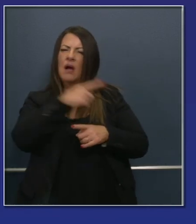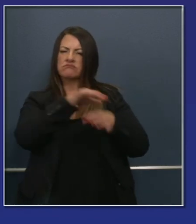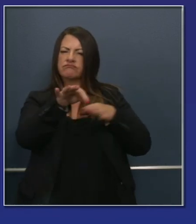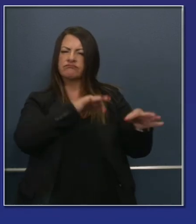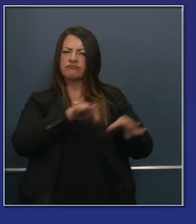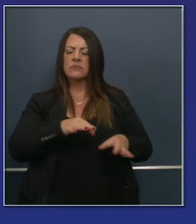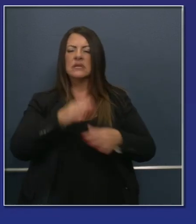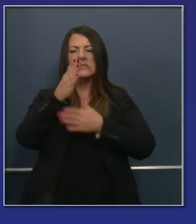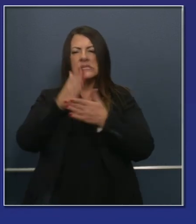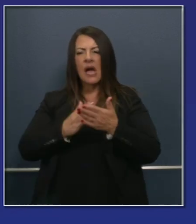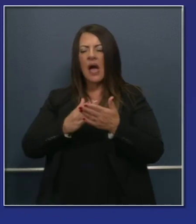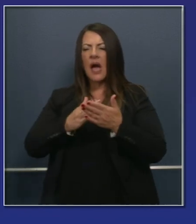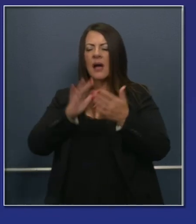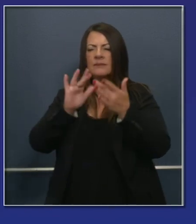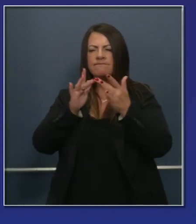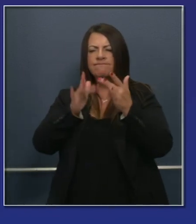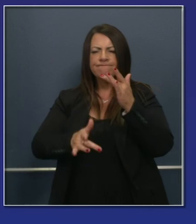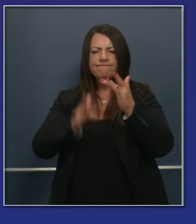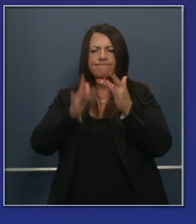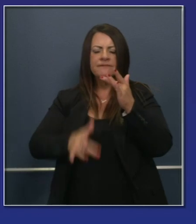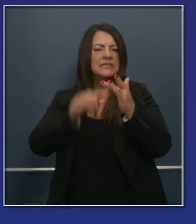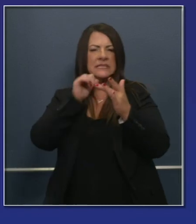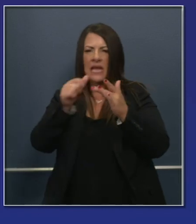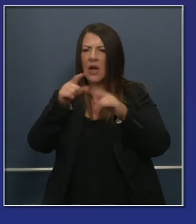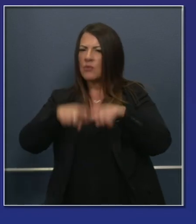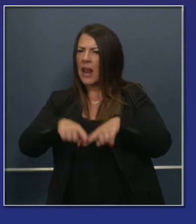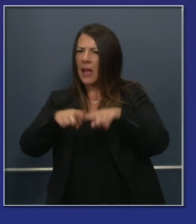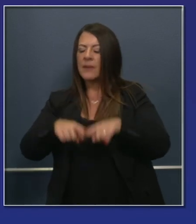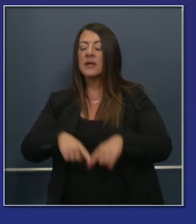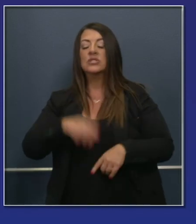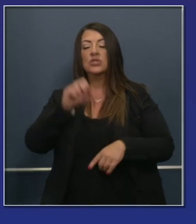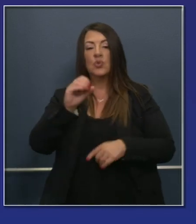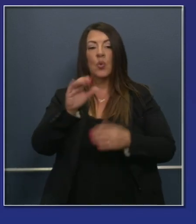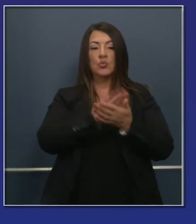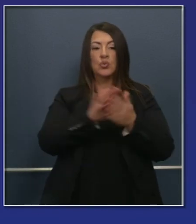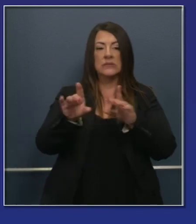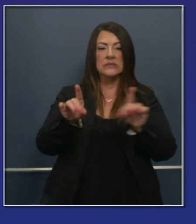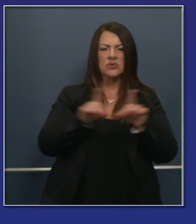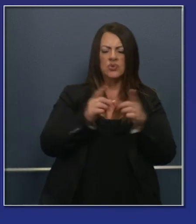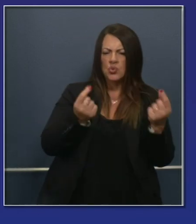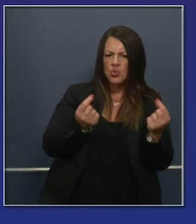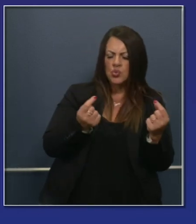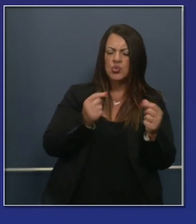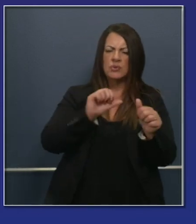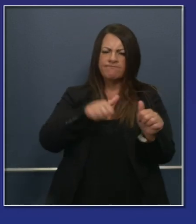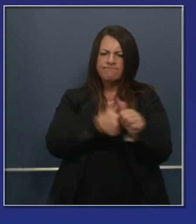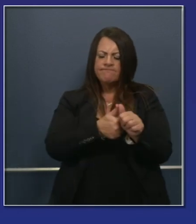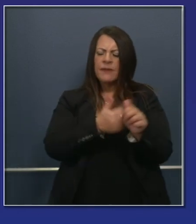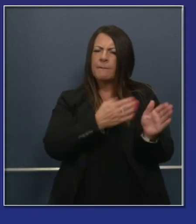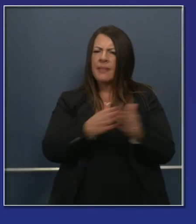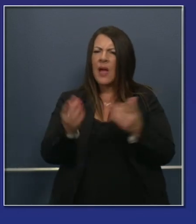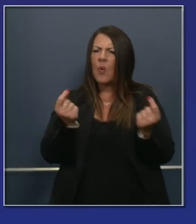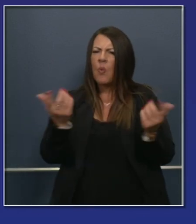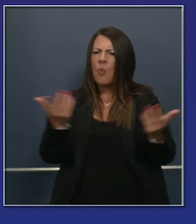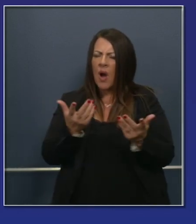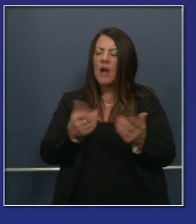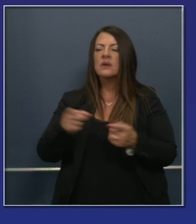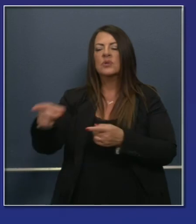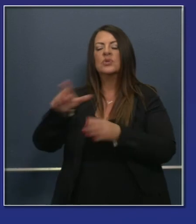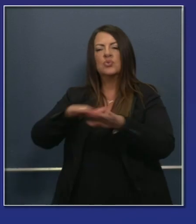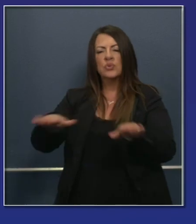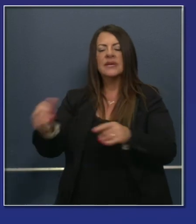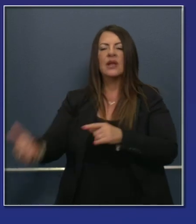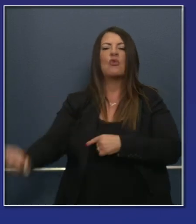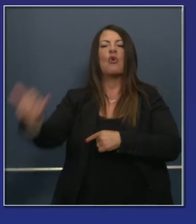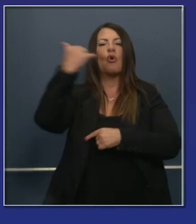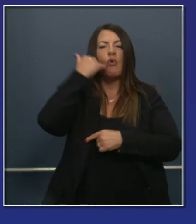unreliable. So the district has prepared a Plan B and a Plan C. If the Wi-Fi fails, the students can call in to join